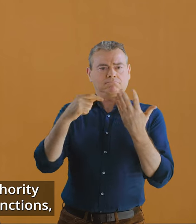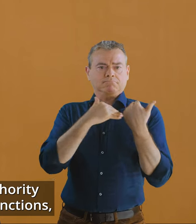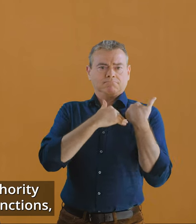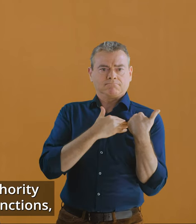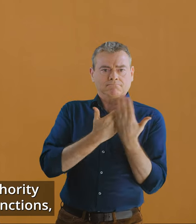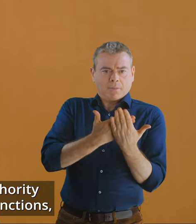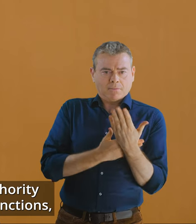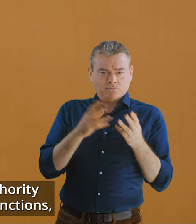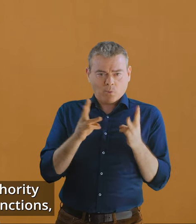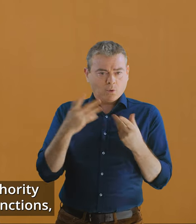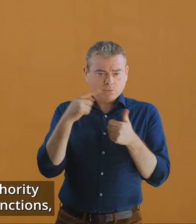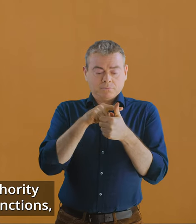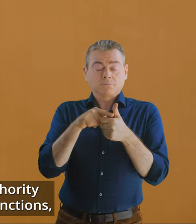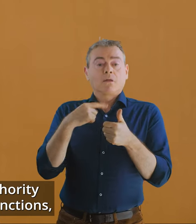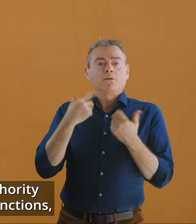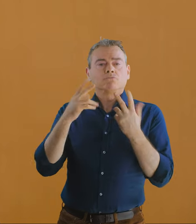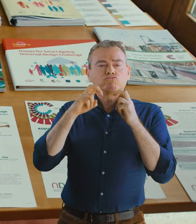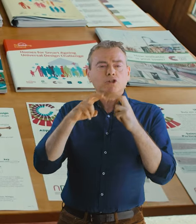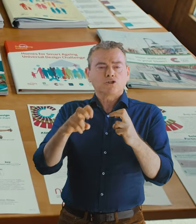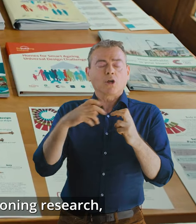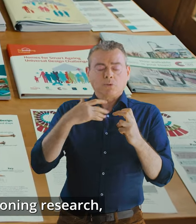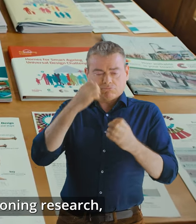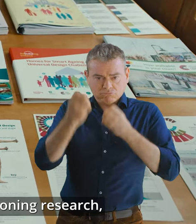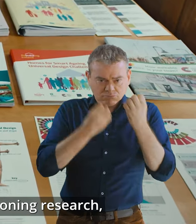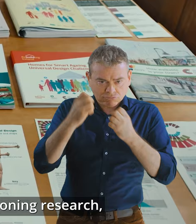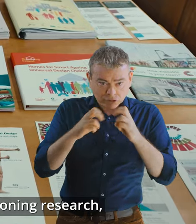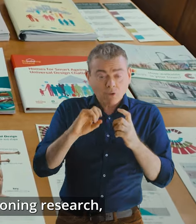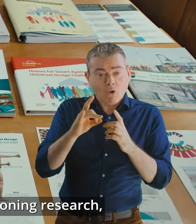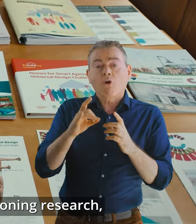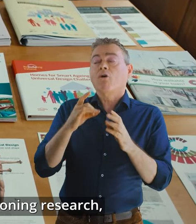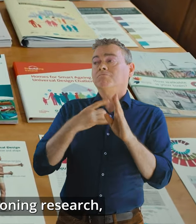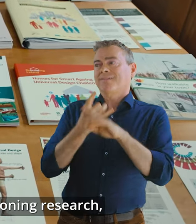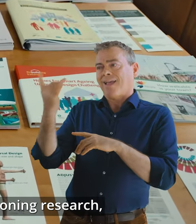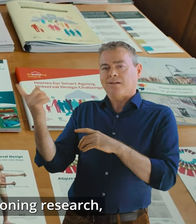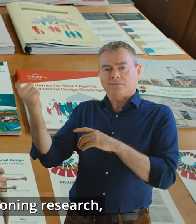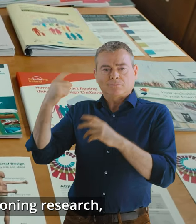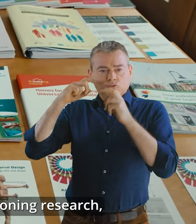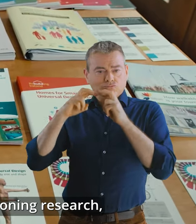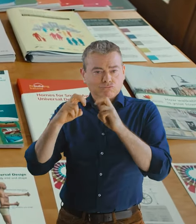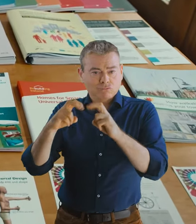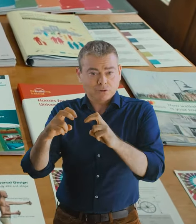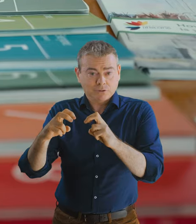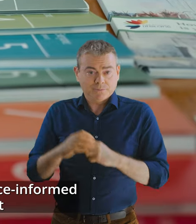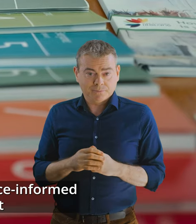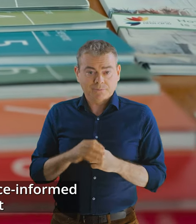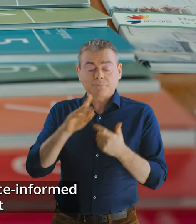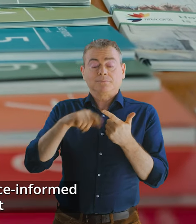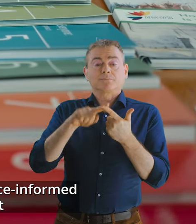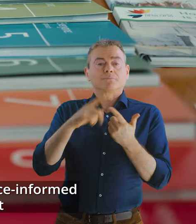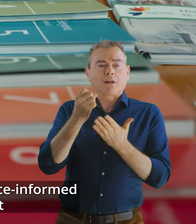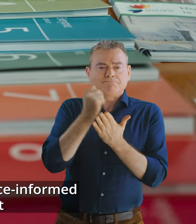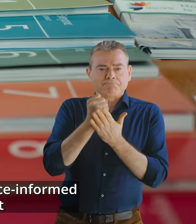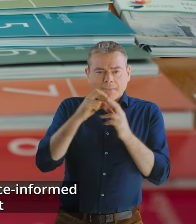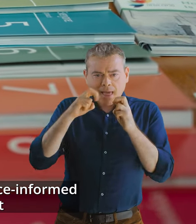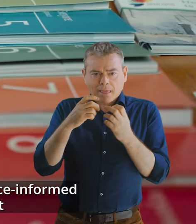Authority has a number of statutory functions including undertaking and commissioning research, analysis